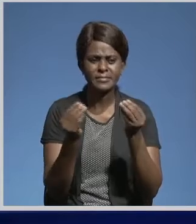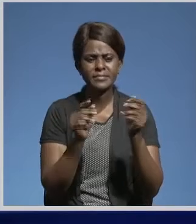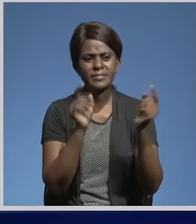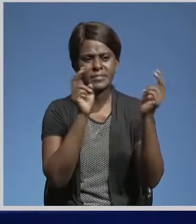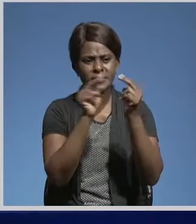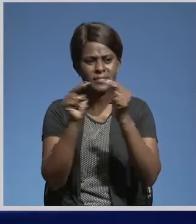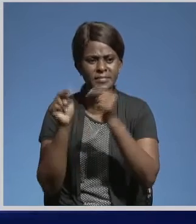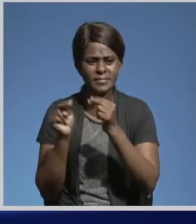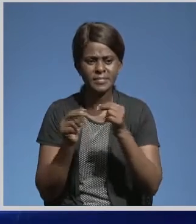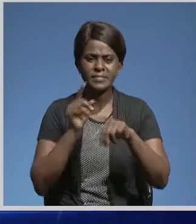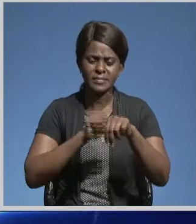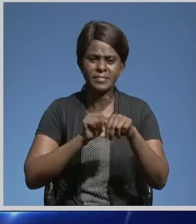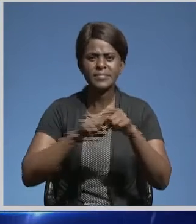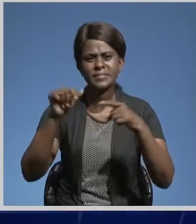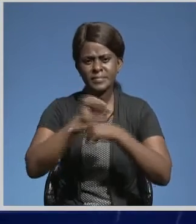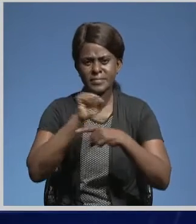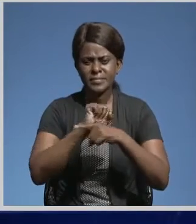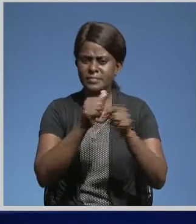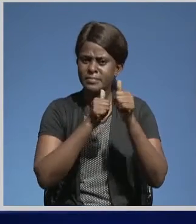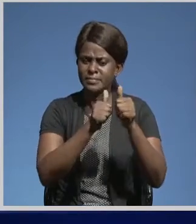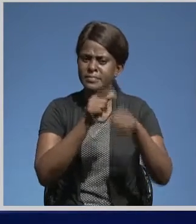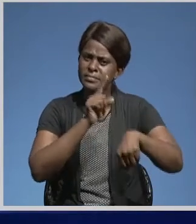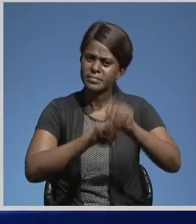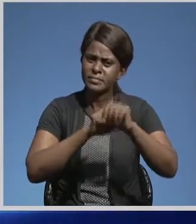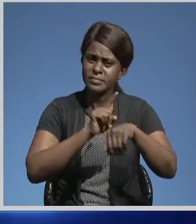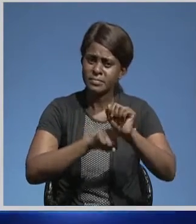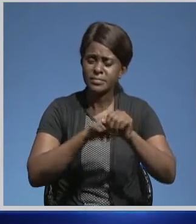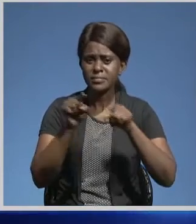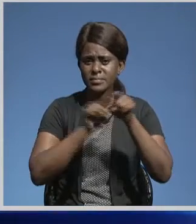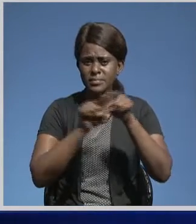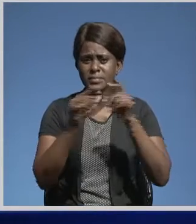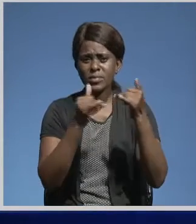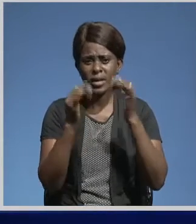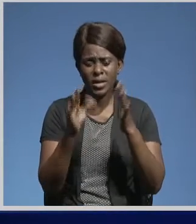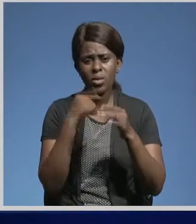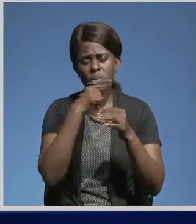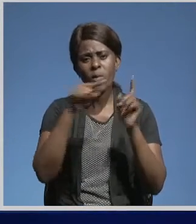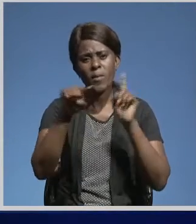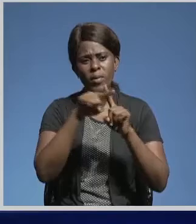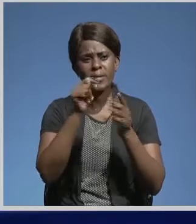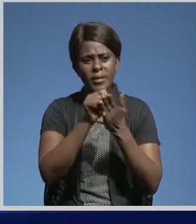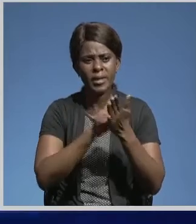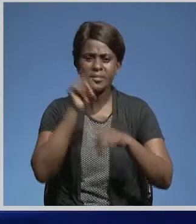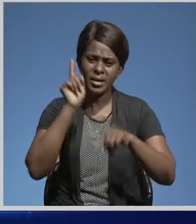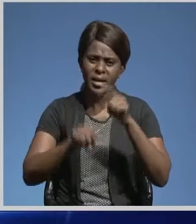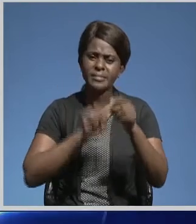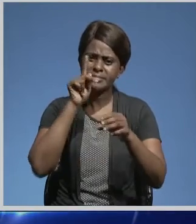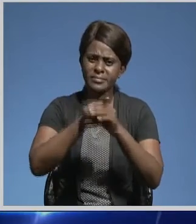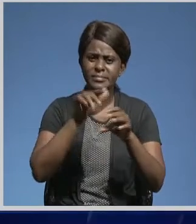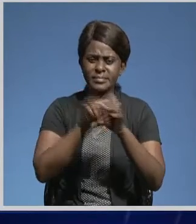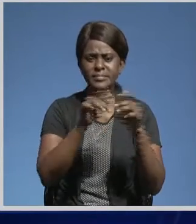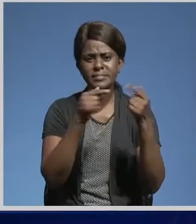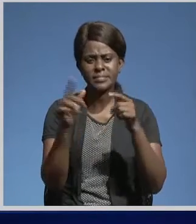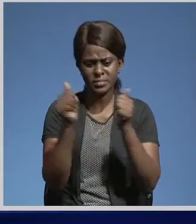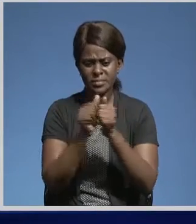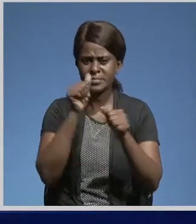other except during training. According to the tournament regulations, players that test positive will not take part in the game, with